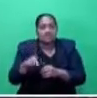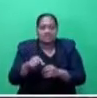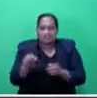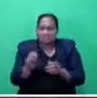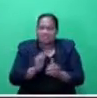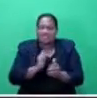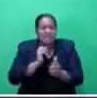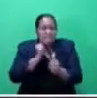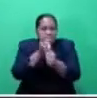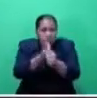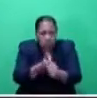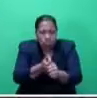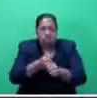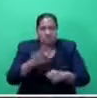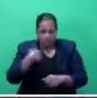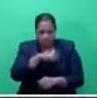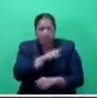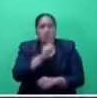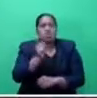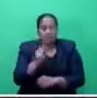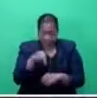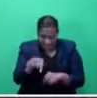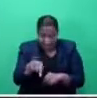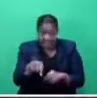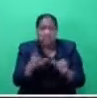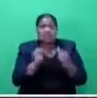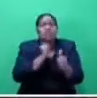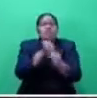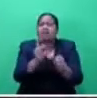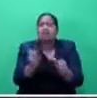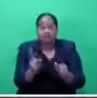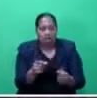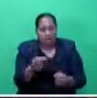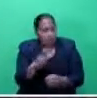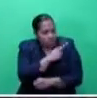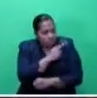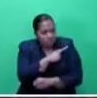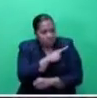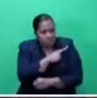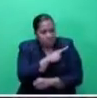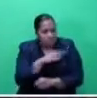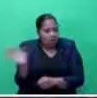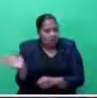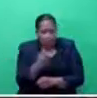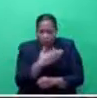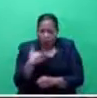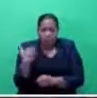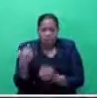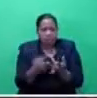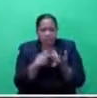Comprehensive approach is the responsibilities and actions by all other stakeholders apart from health.